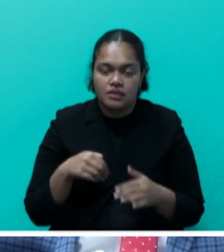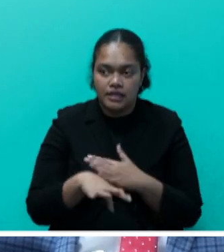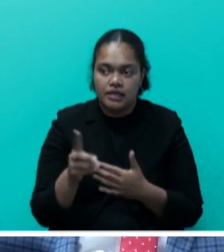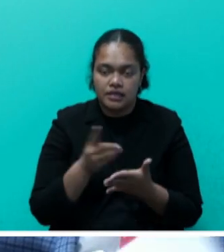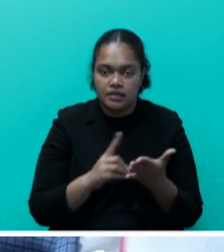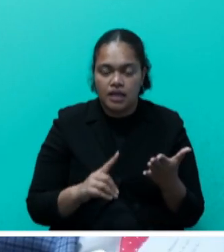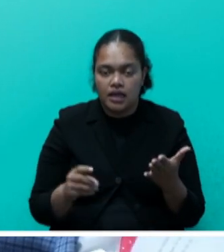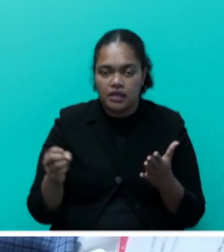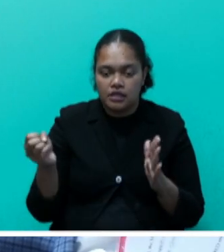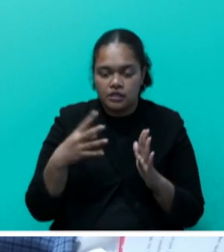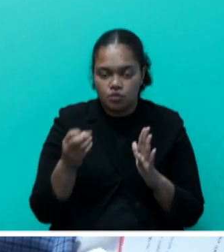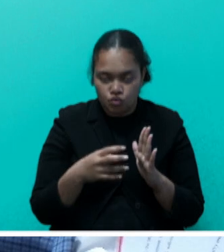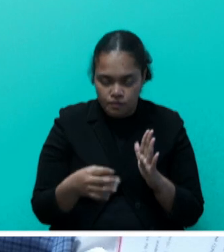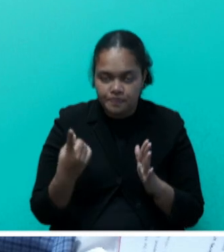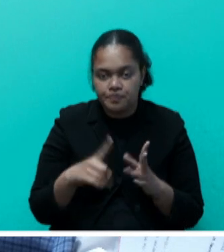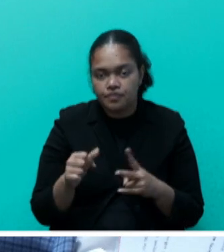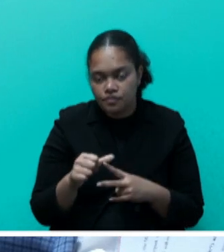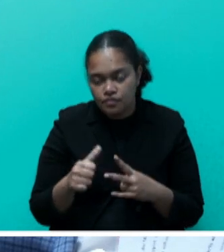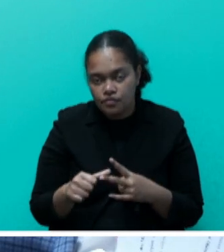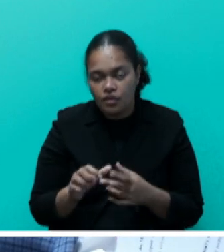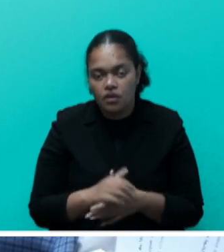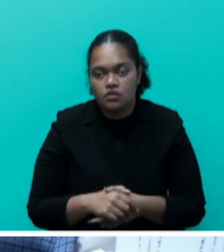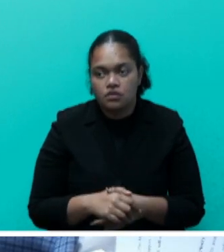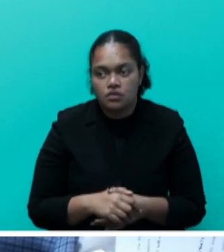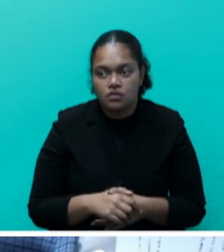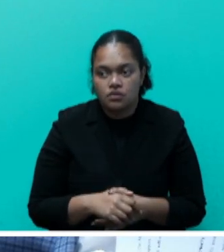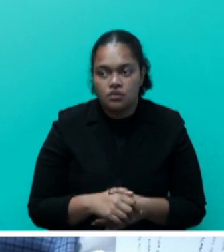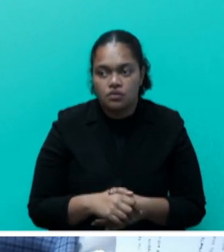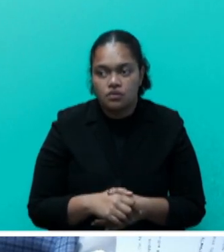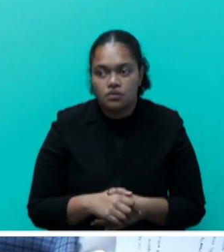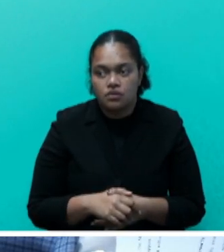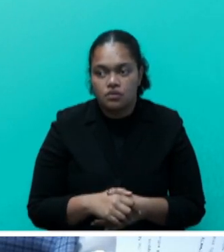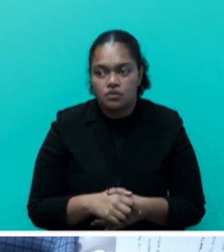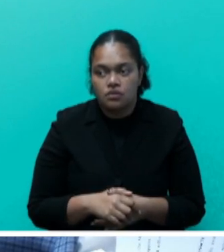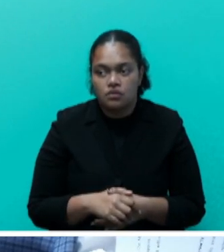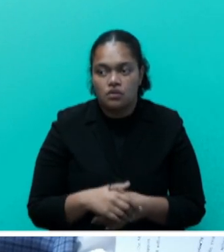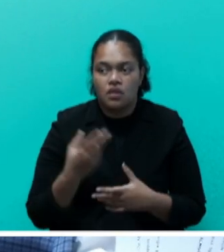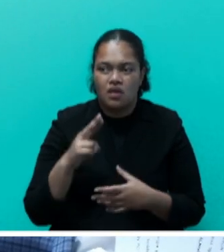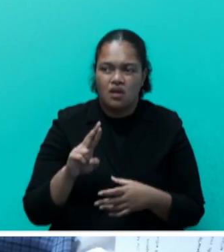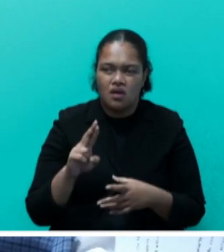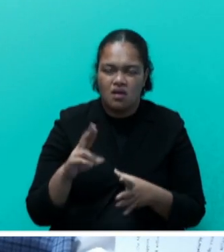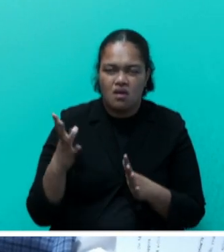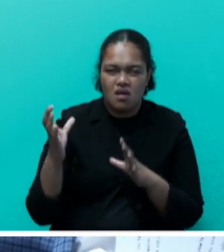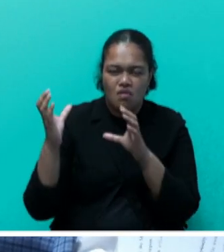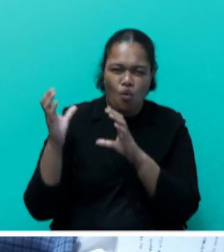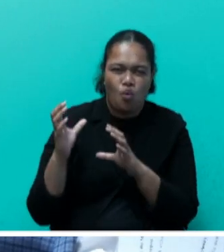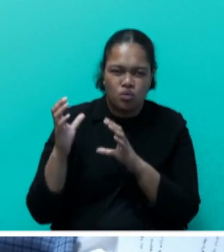input, and also the load. So